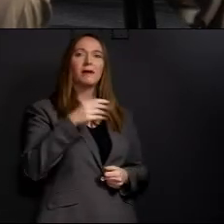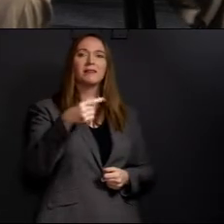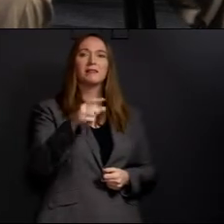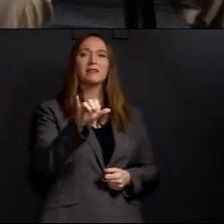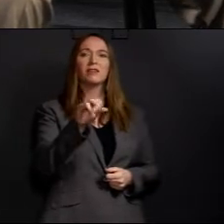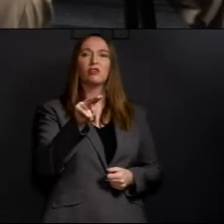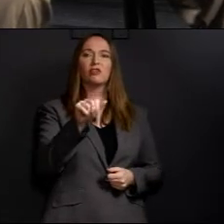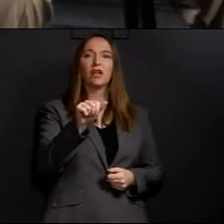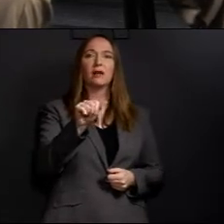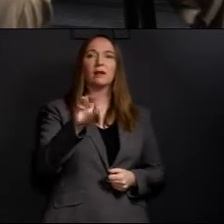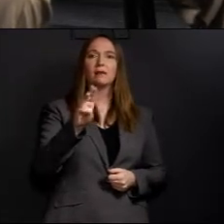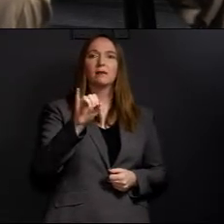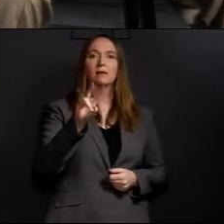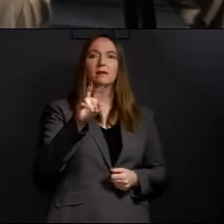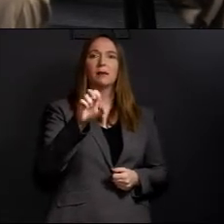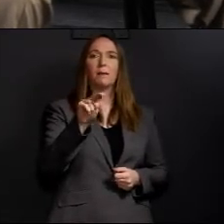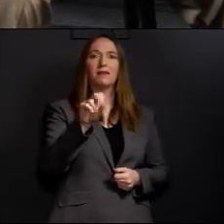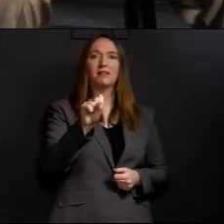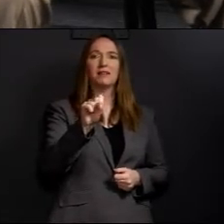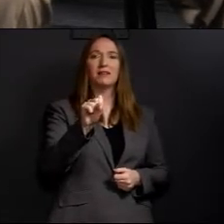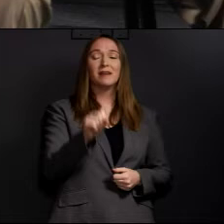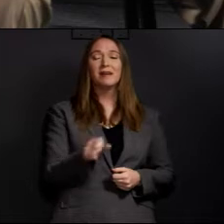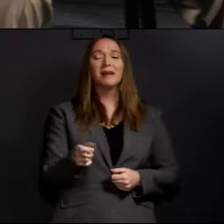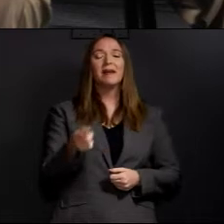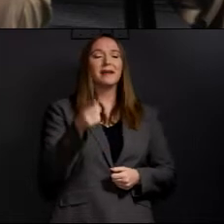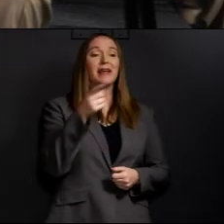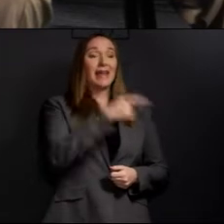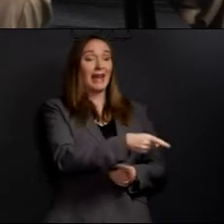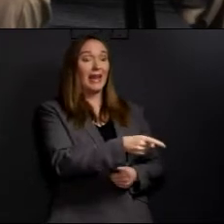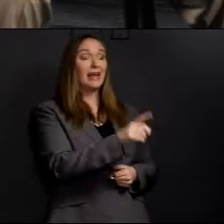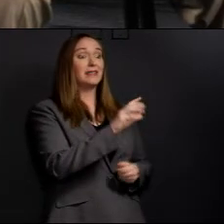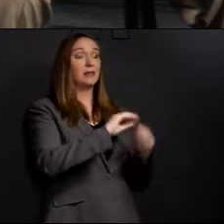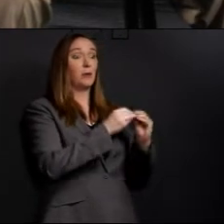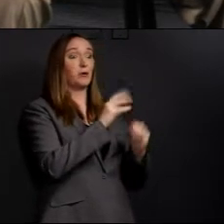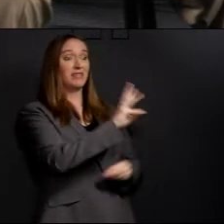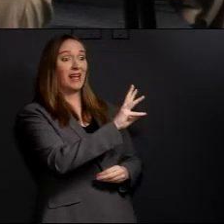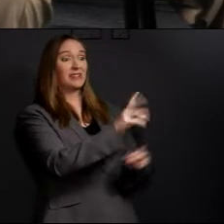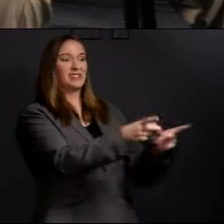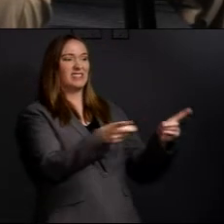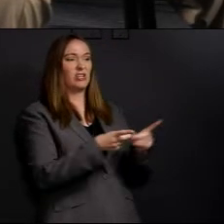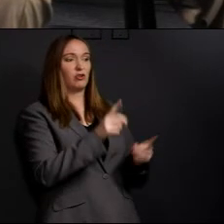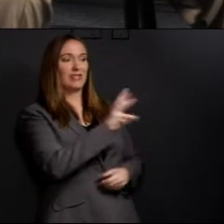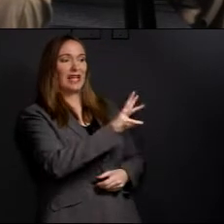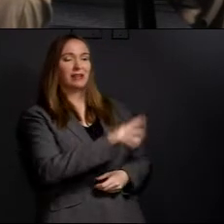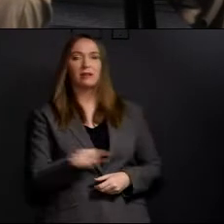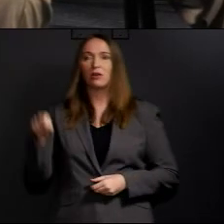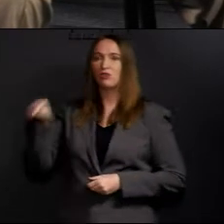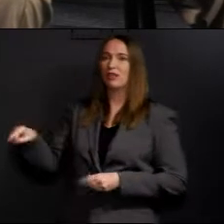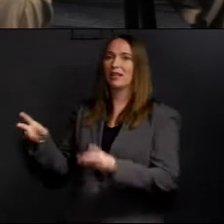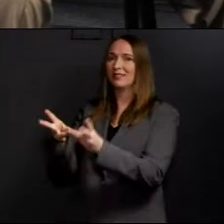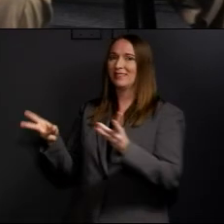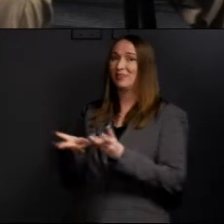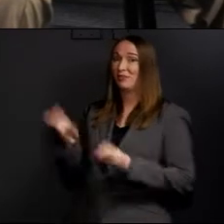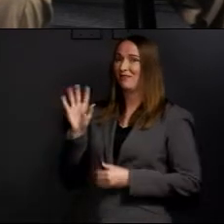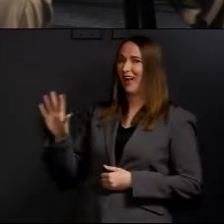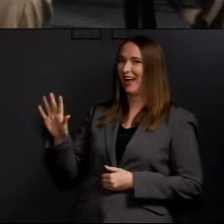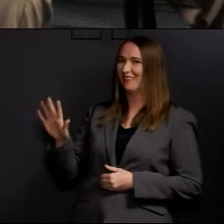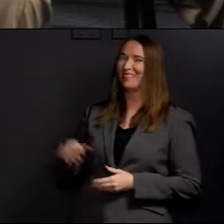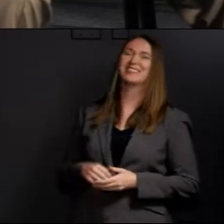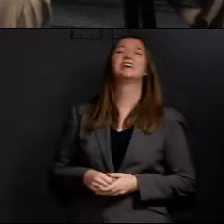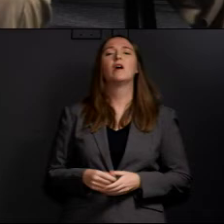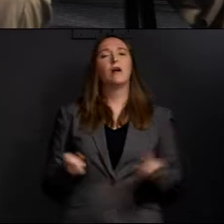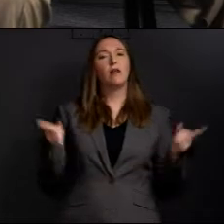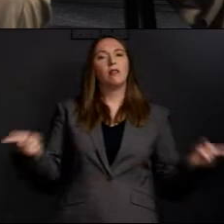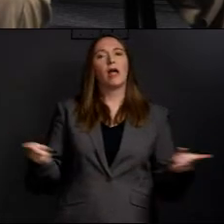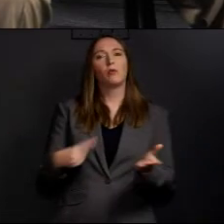I have not believed, I have not believed. Jungus is 6 and Gina is District 5. So thank you both for being here. Thank you. you. They're going to talk a little bit